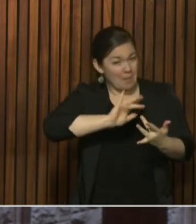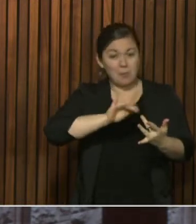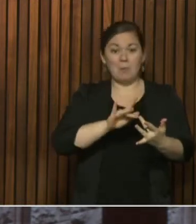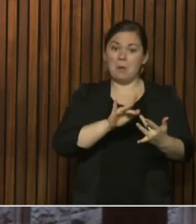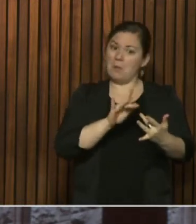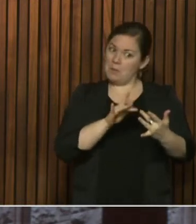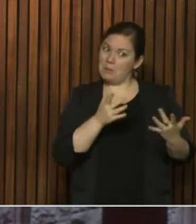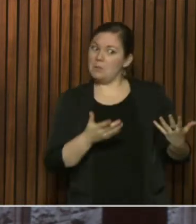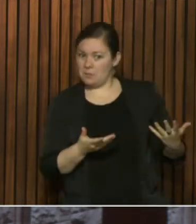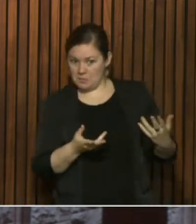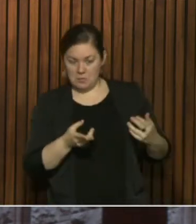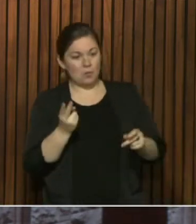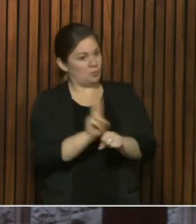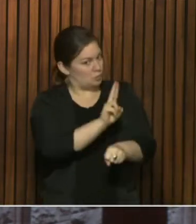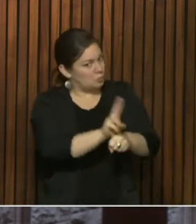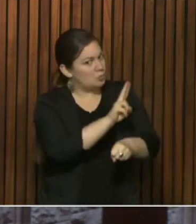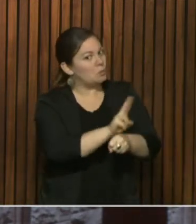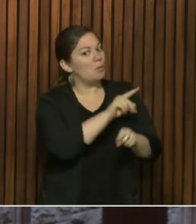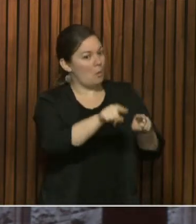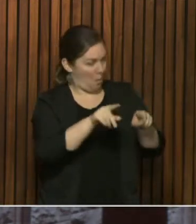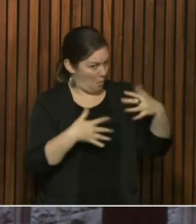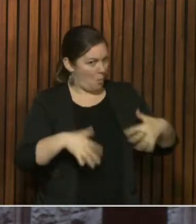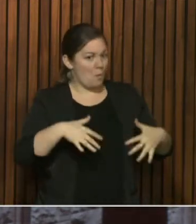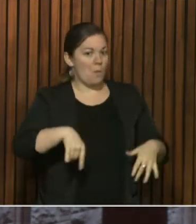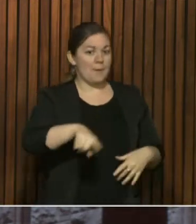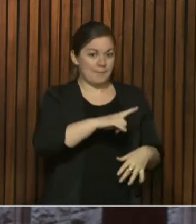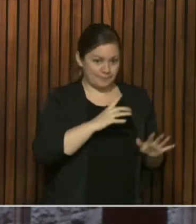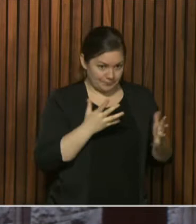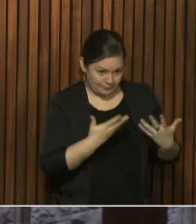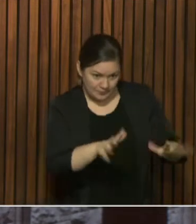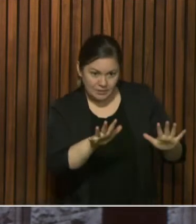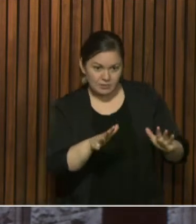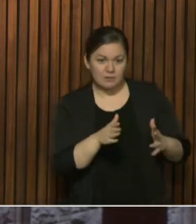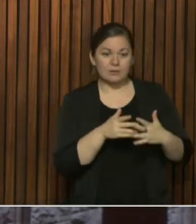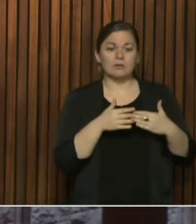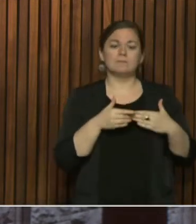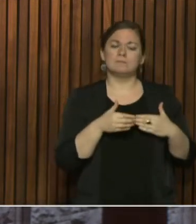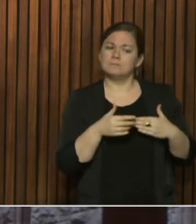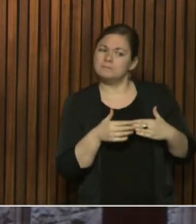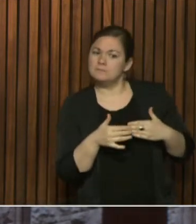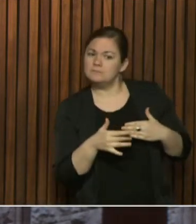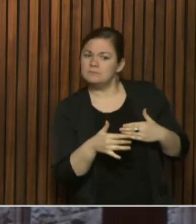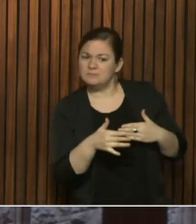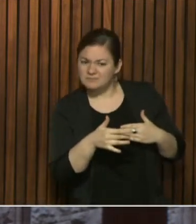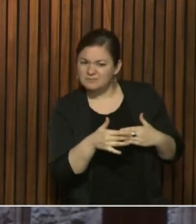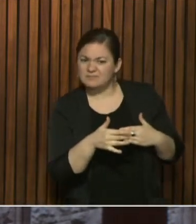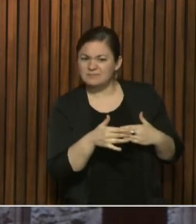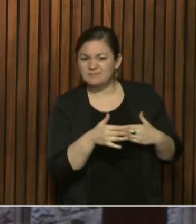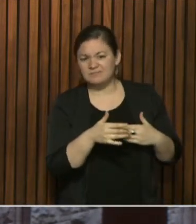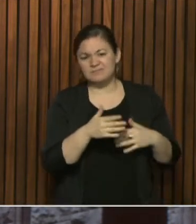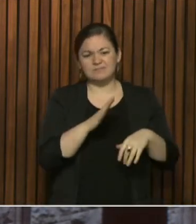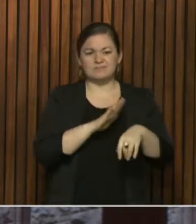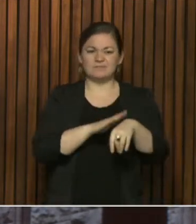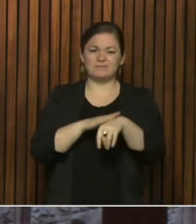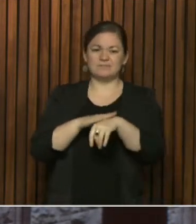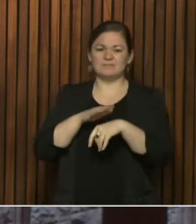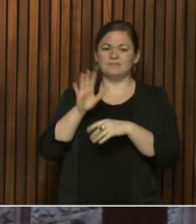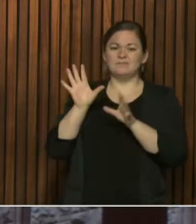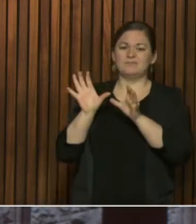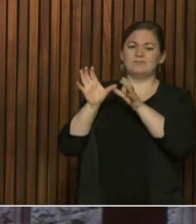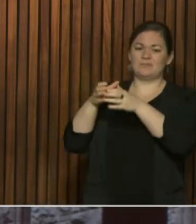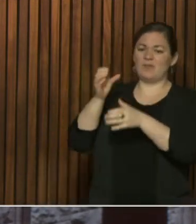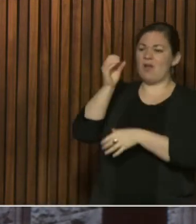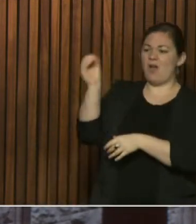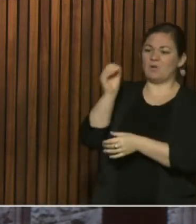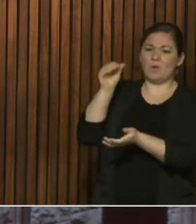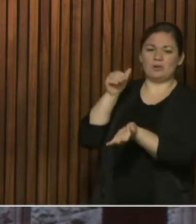-utilized. Following that, we did introduce, in consultation with the OMA, the different fee codes that would